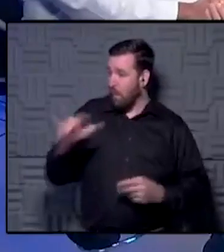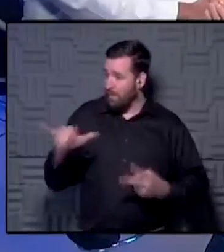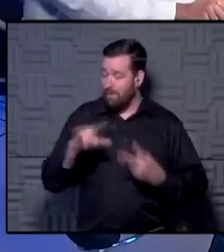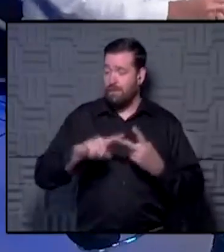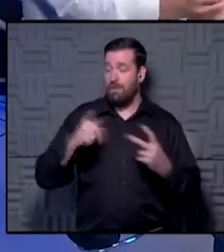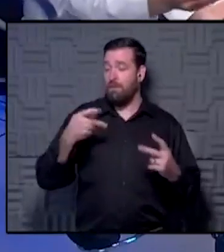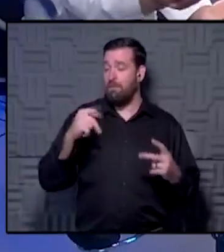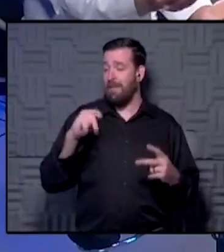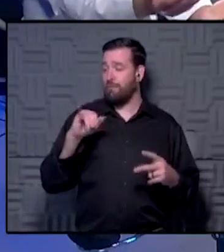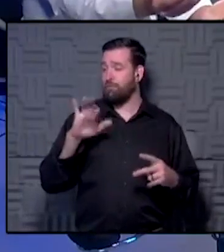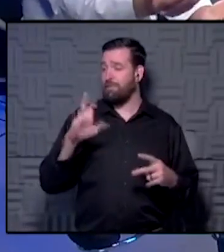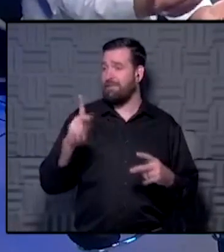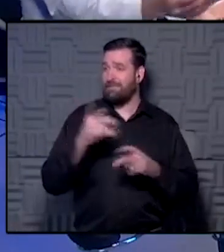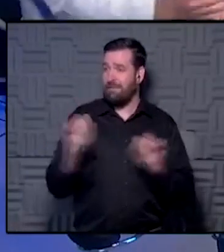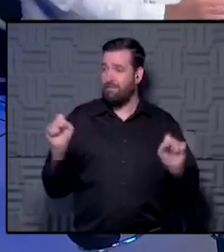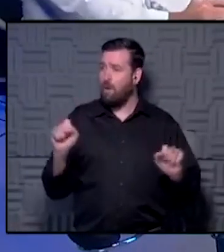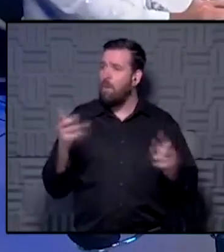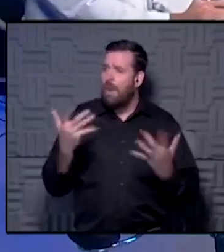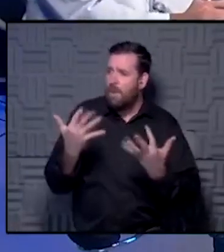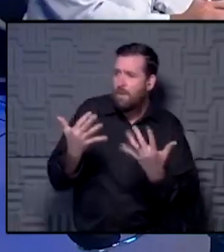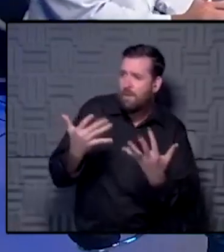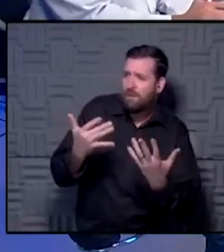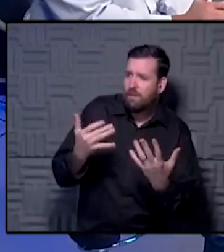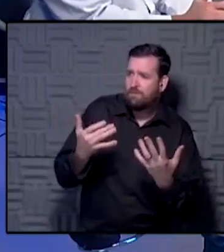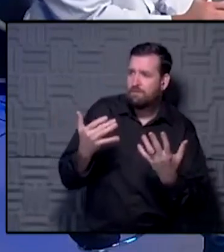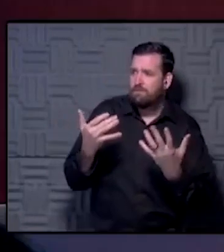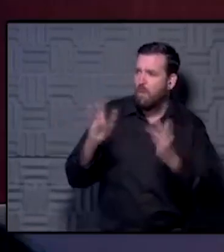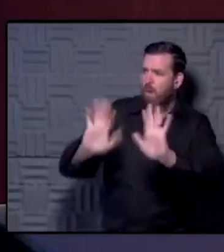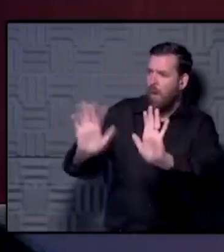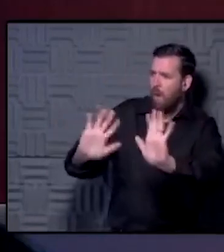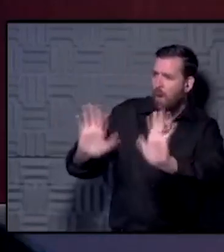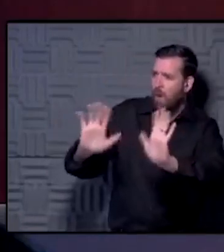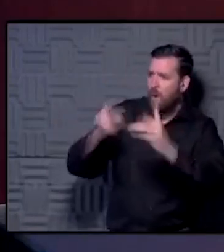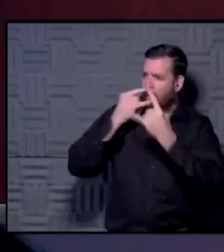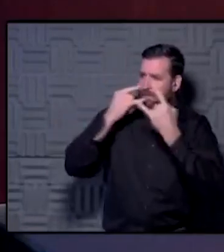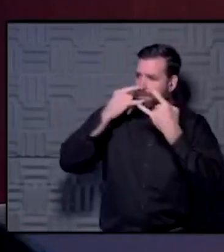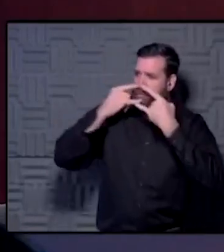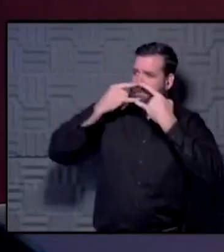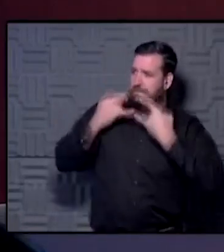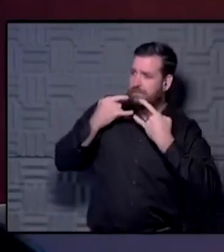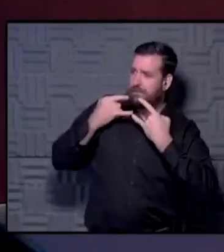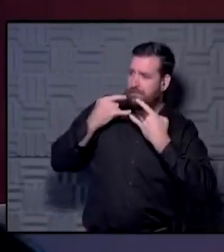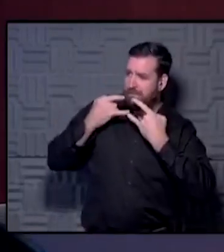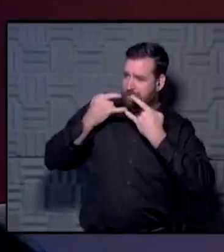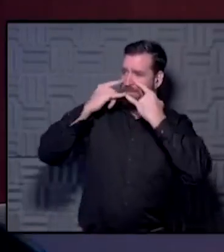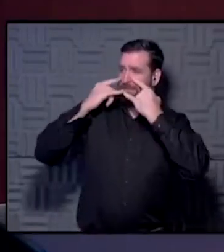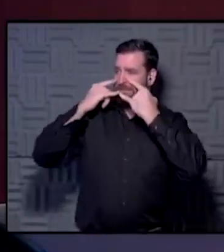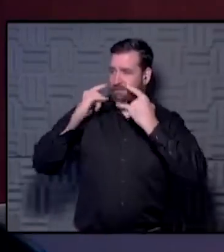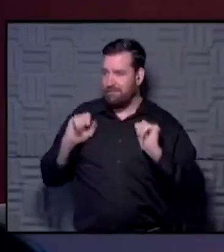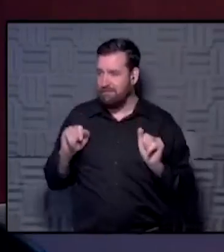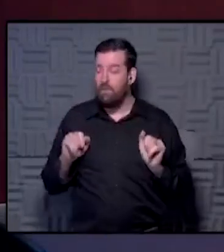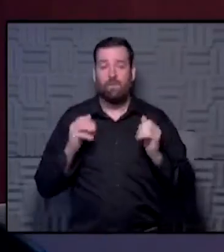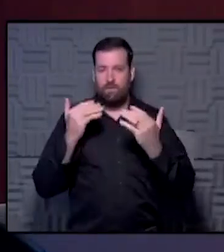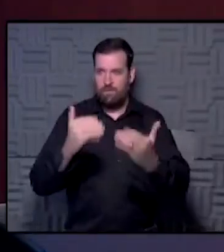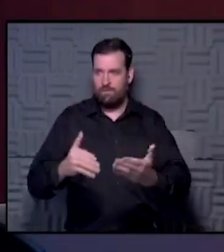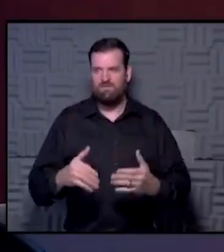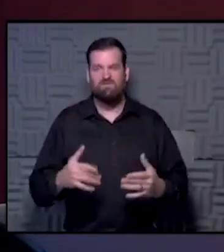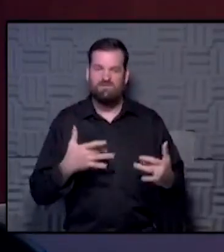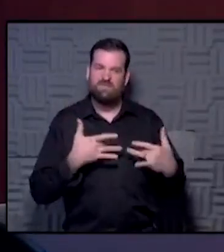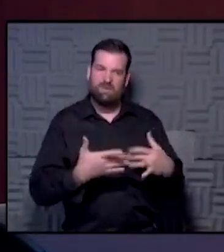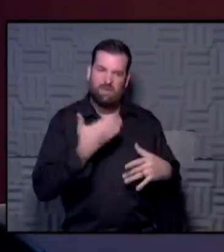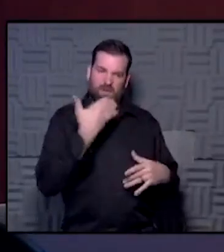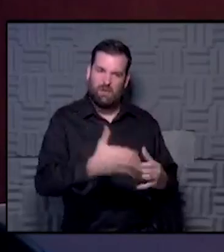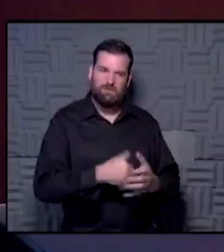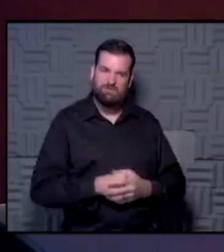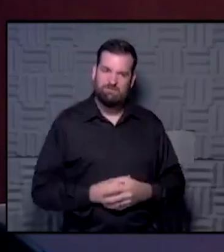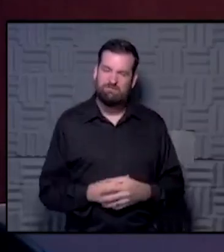safe. Yeah. As Jamie alluded to. Wait, Time out. I know. It was down. Hopefully get it back up. Get it back up. Okay, go ahead. He's usually pretty